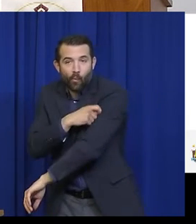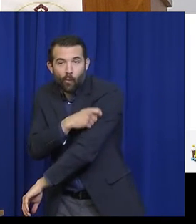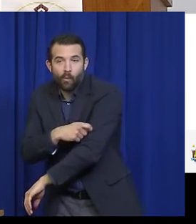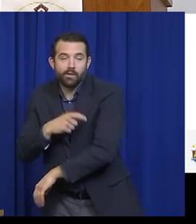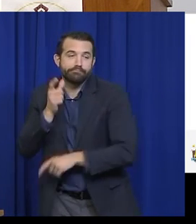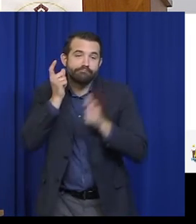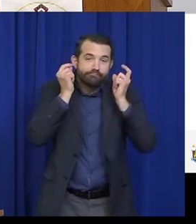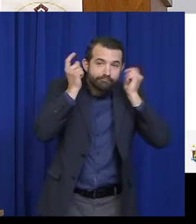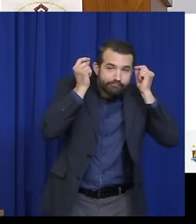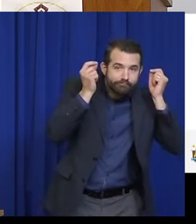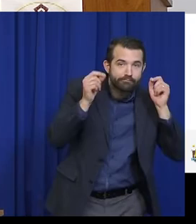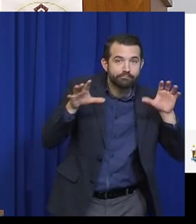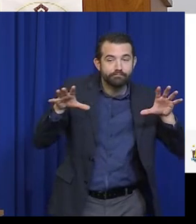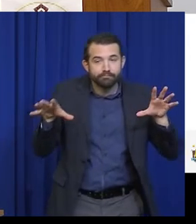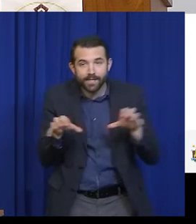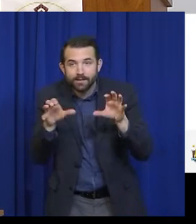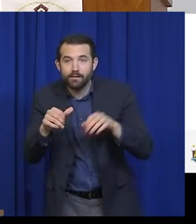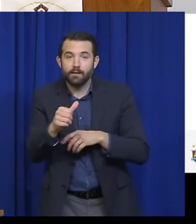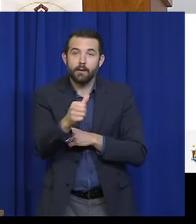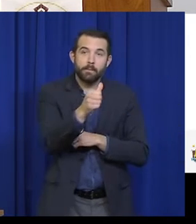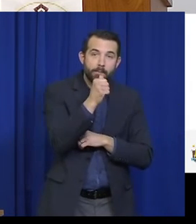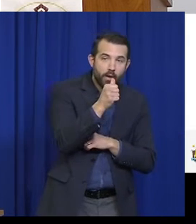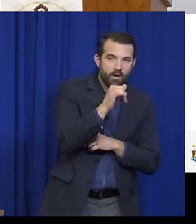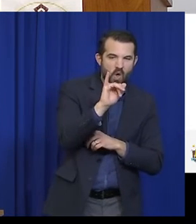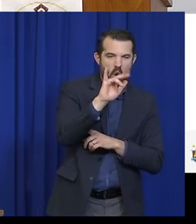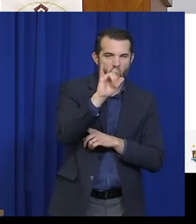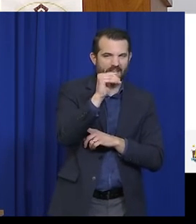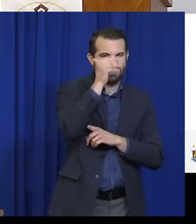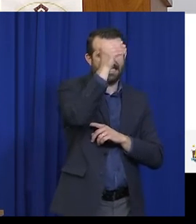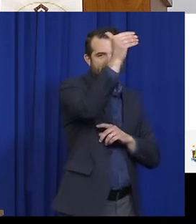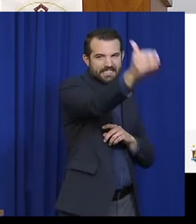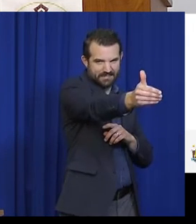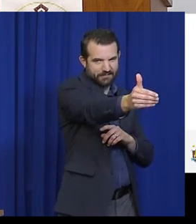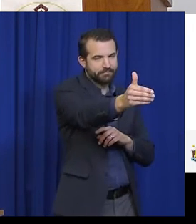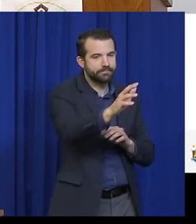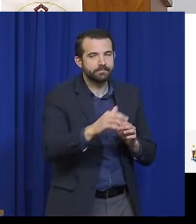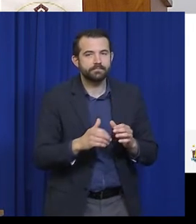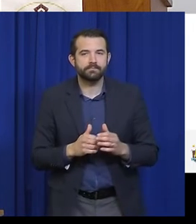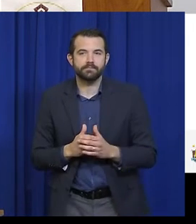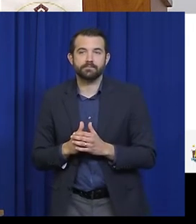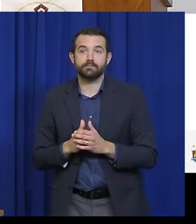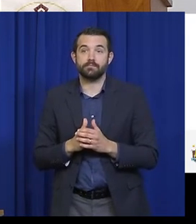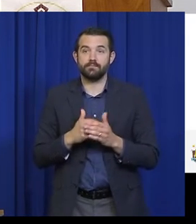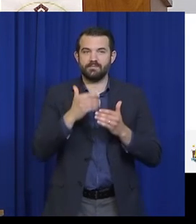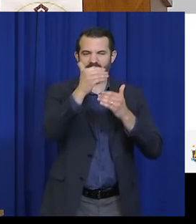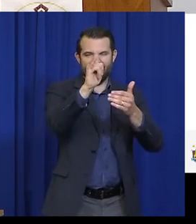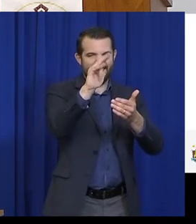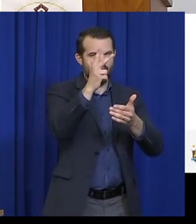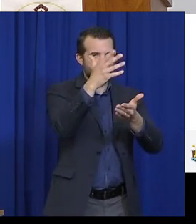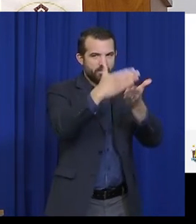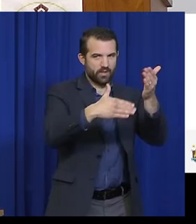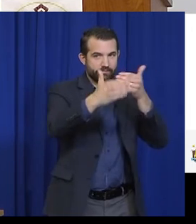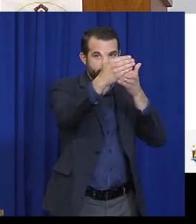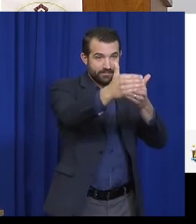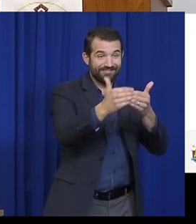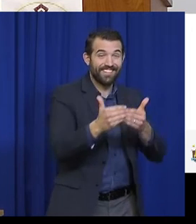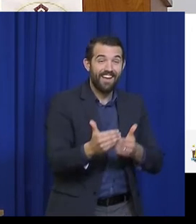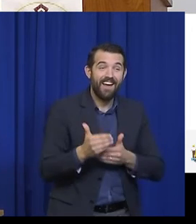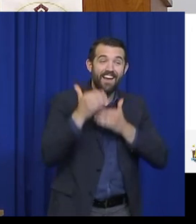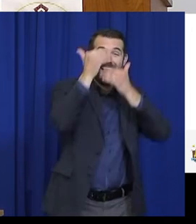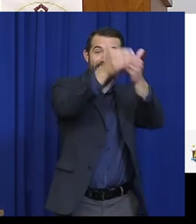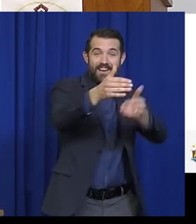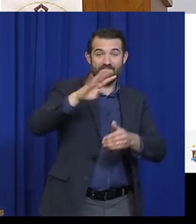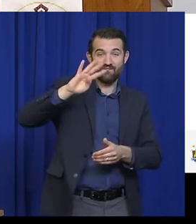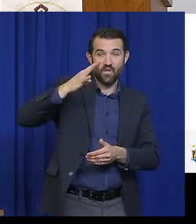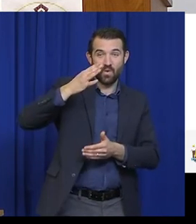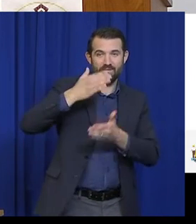facilities, etc., among other things. That's stage 3. Stage 4, now there's no time frame